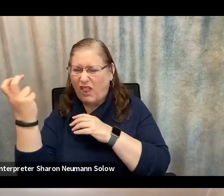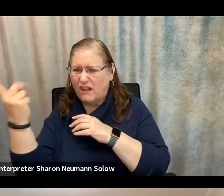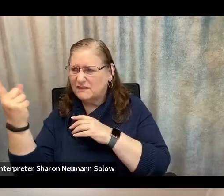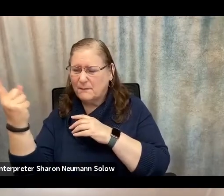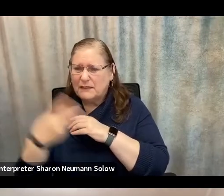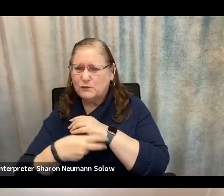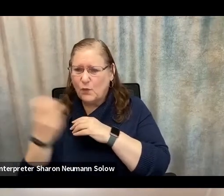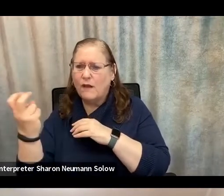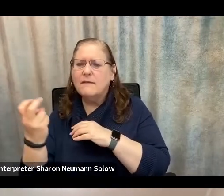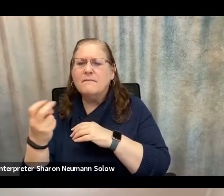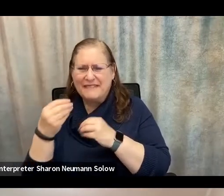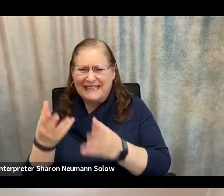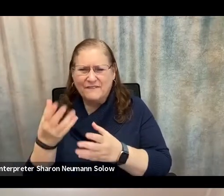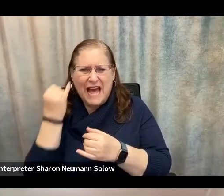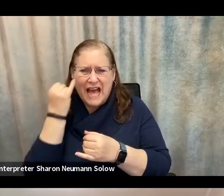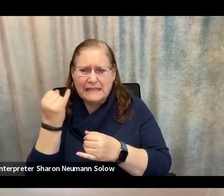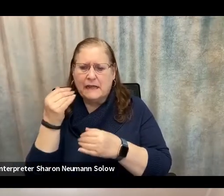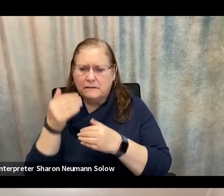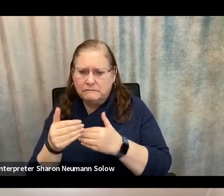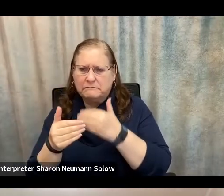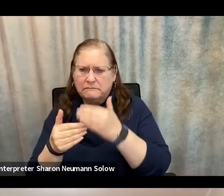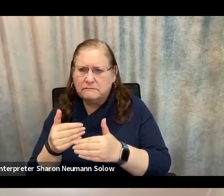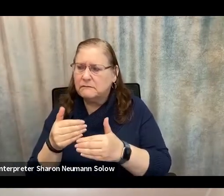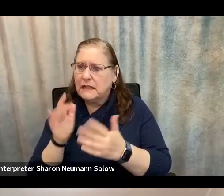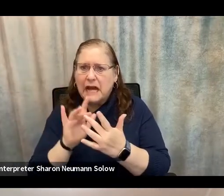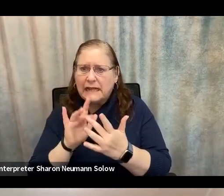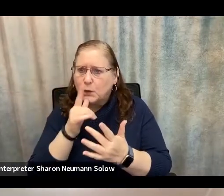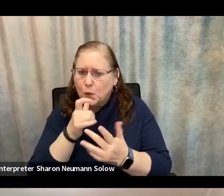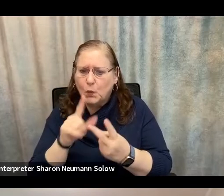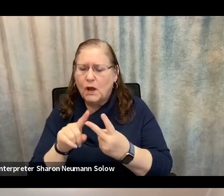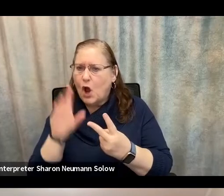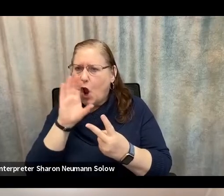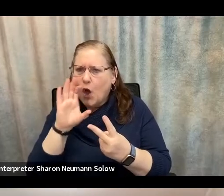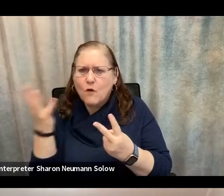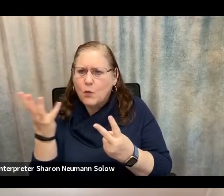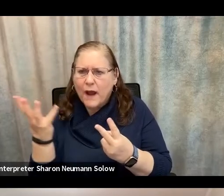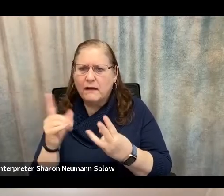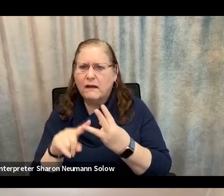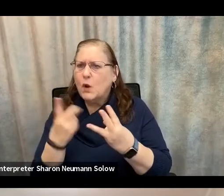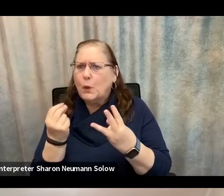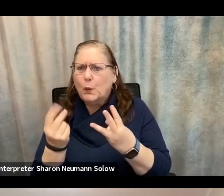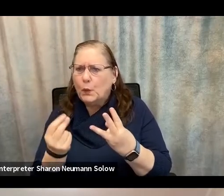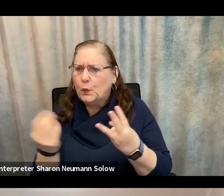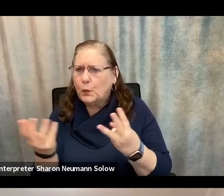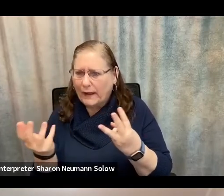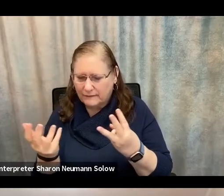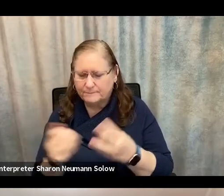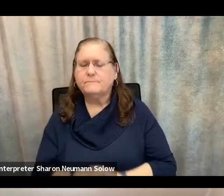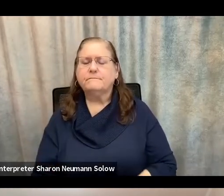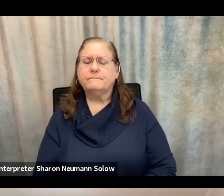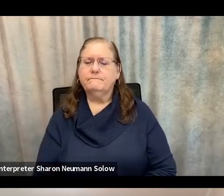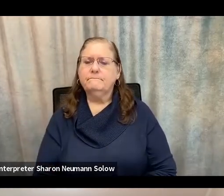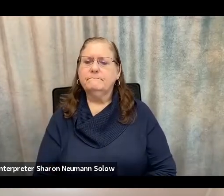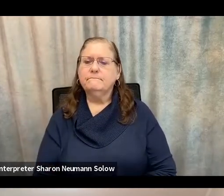-by-step guide of who to contact, what to look for, and what to do. Also, if you do think in particular your